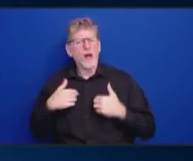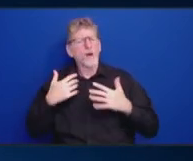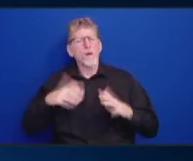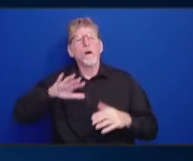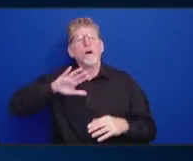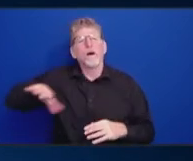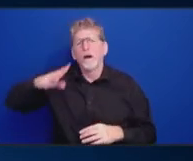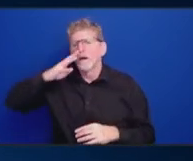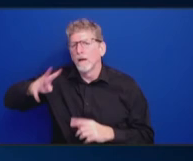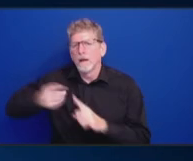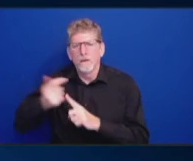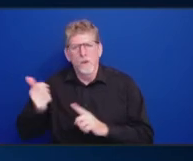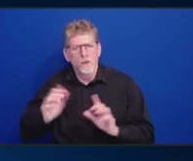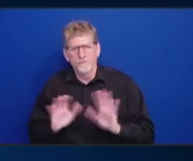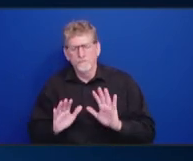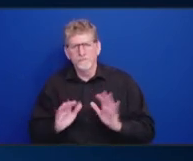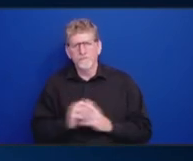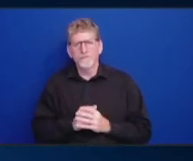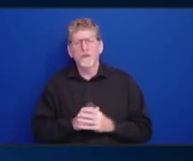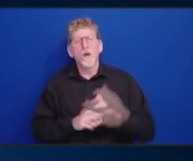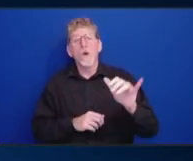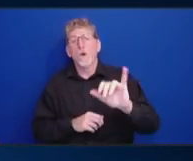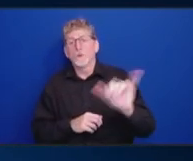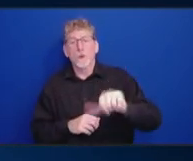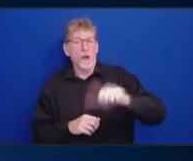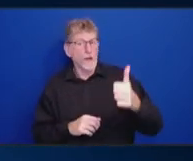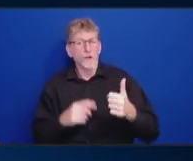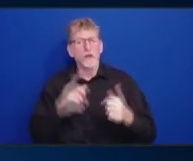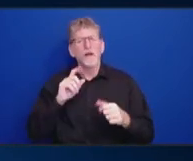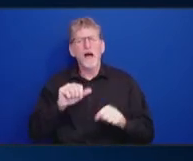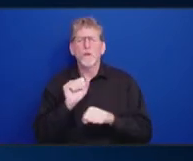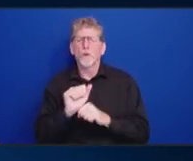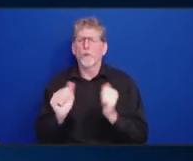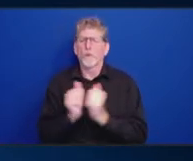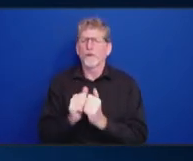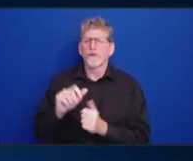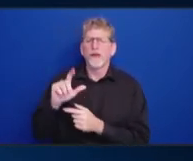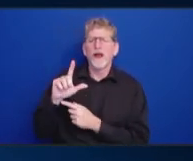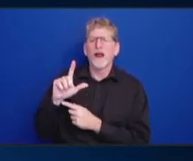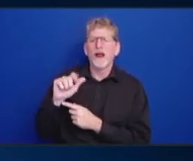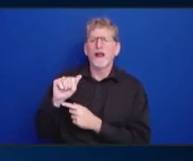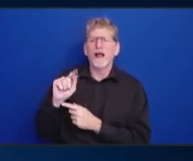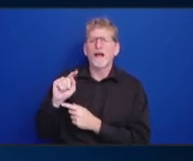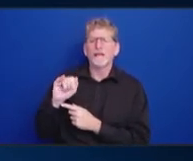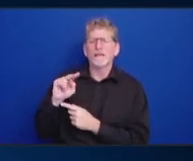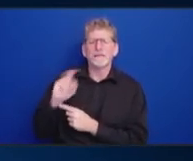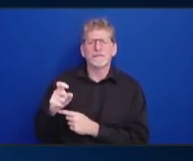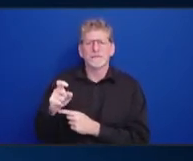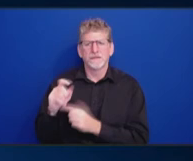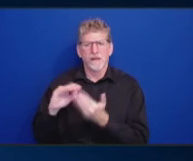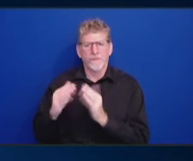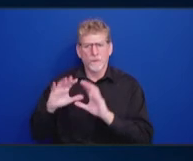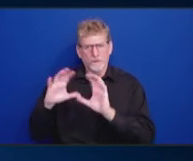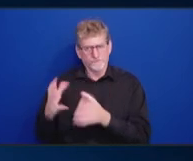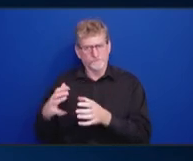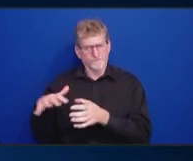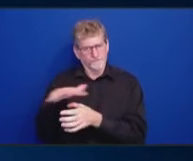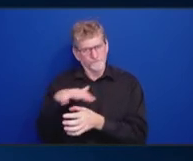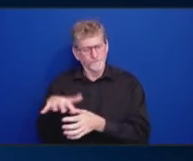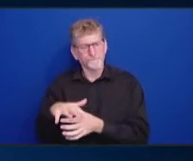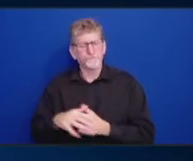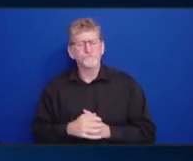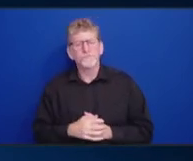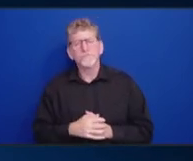issue that we can work in collaboration with our Latinx community, our African communities, and so forth. And every time there's an immigration debate,